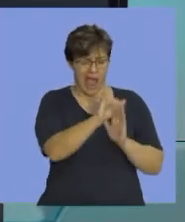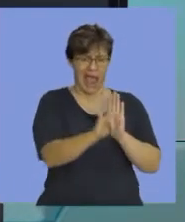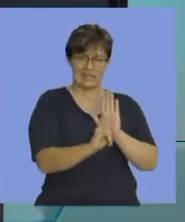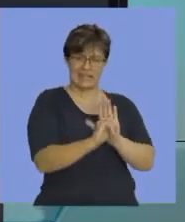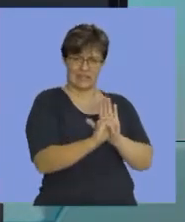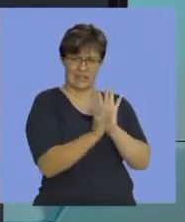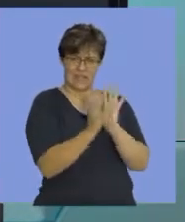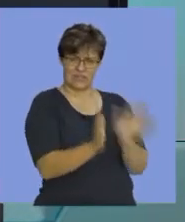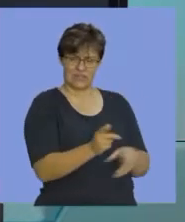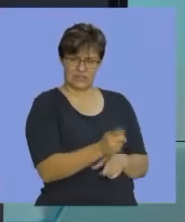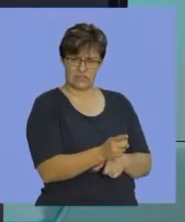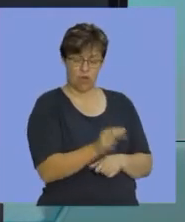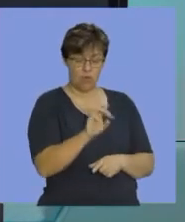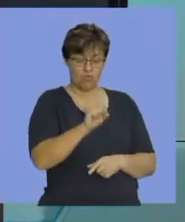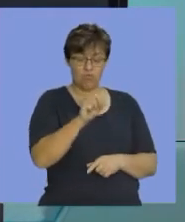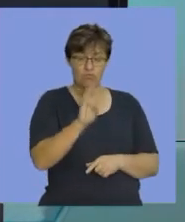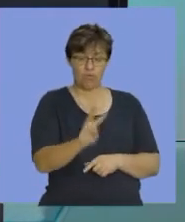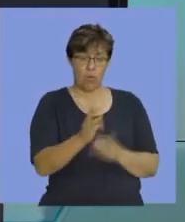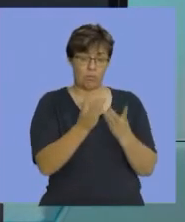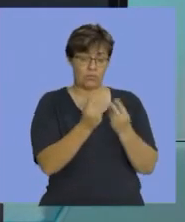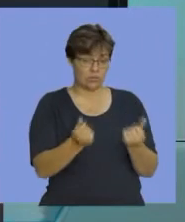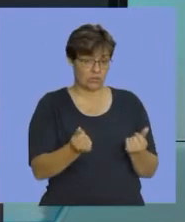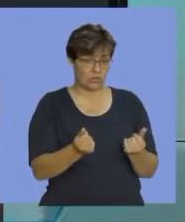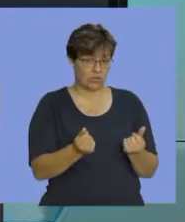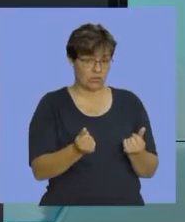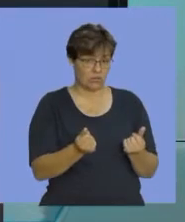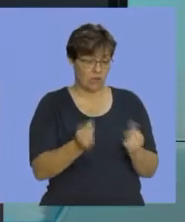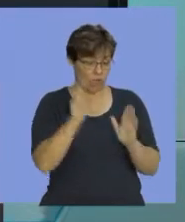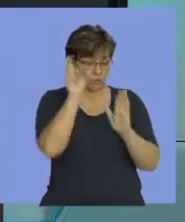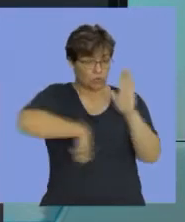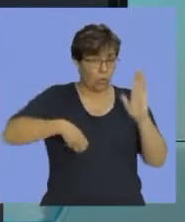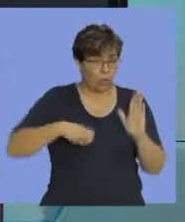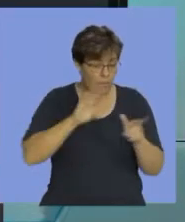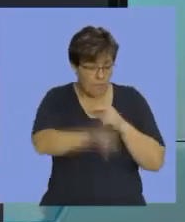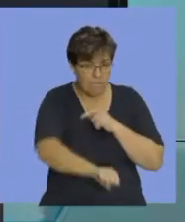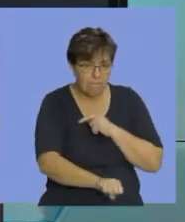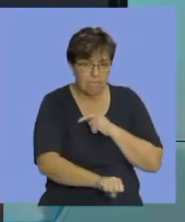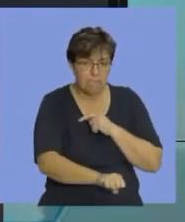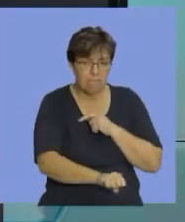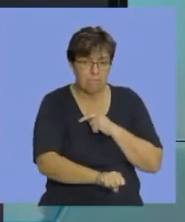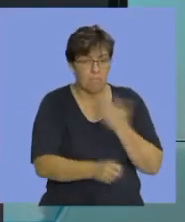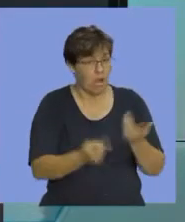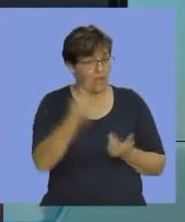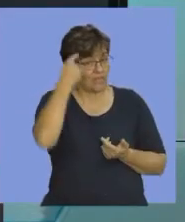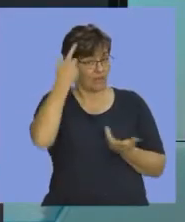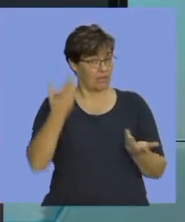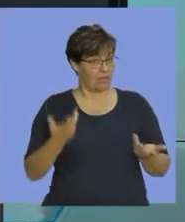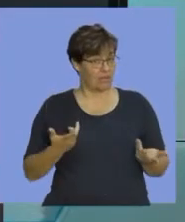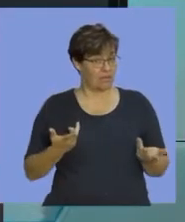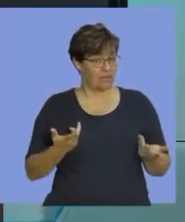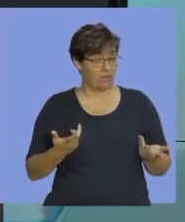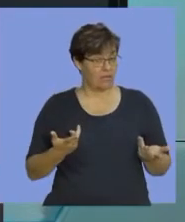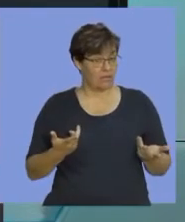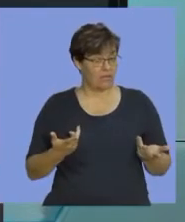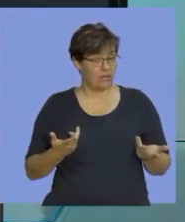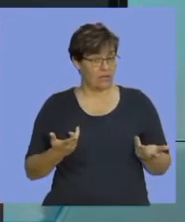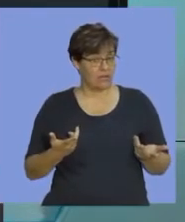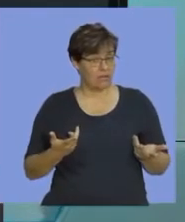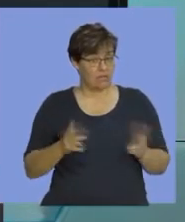raw materials that were stolen? Think about it. There was a theft at